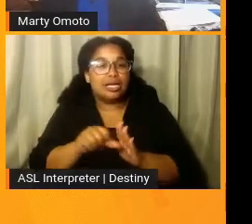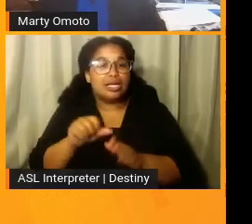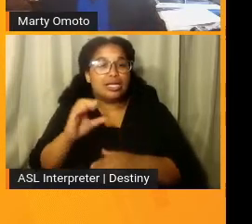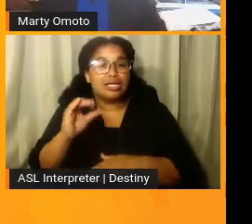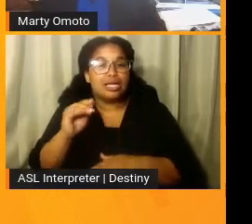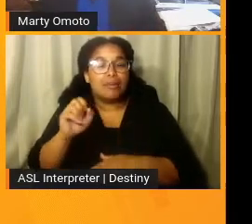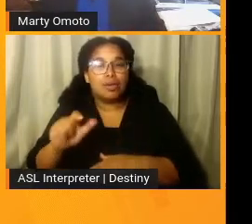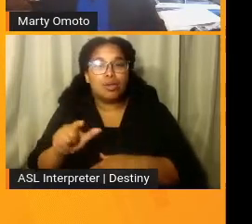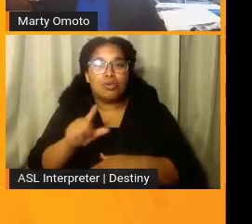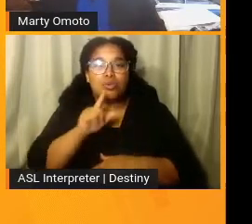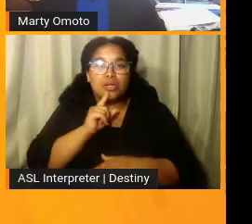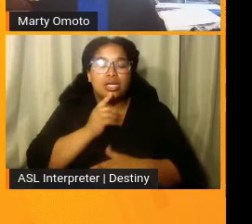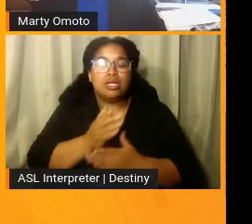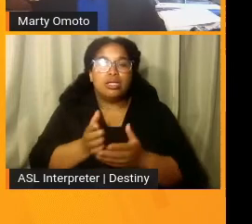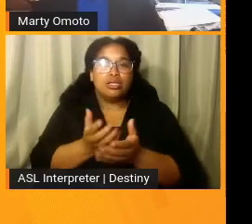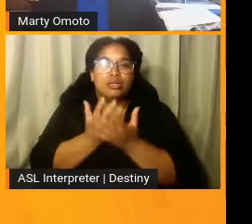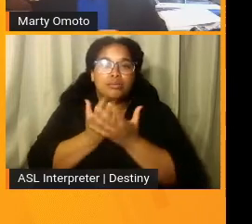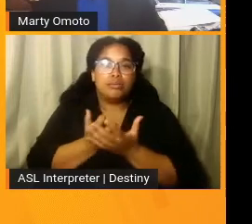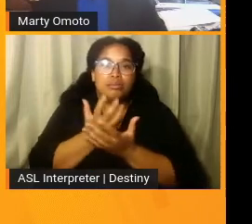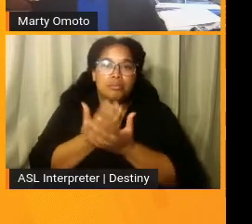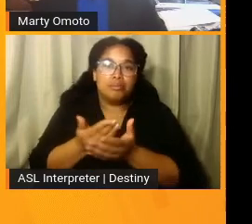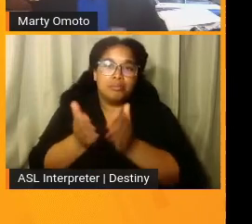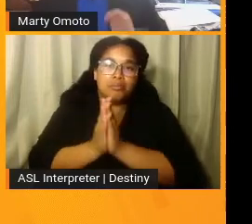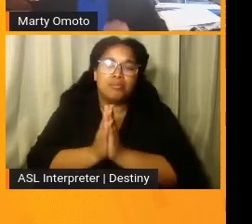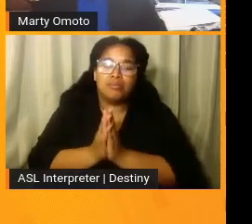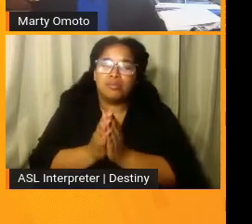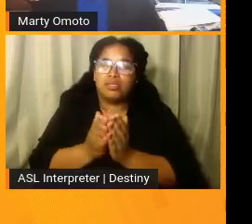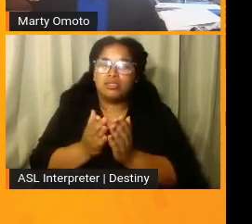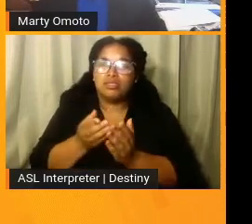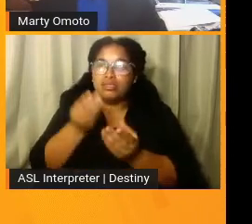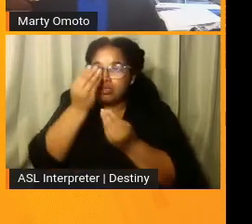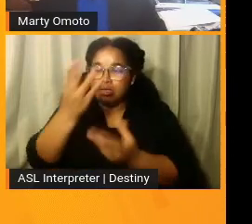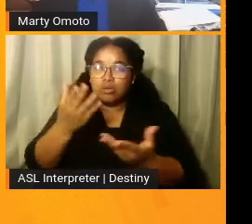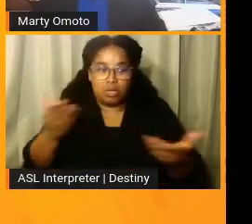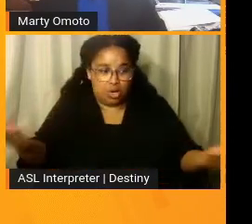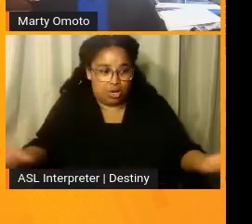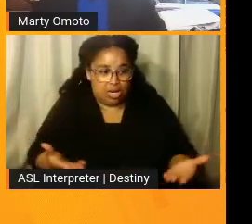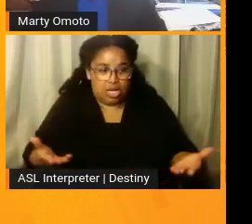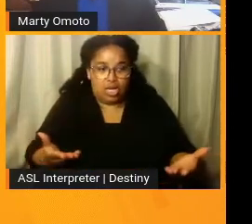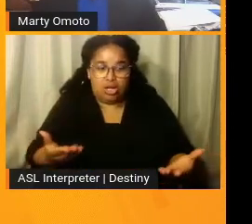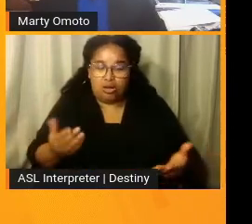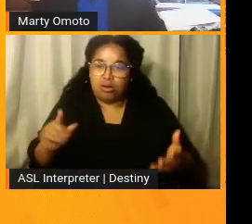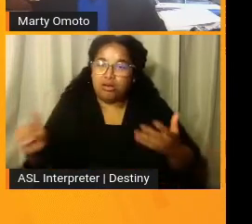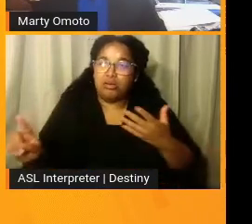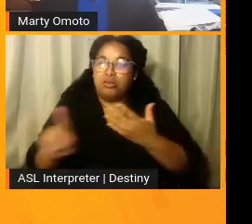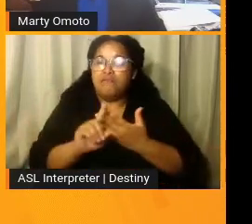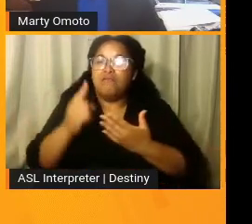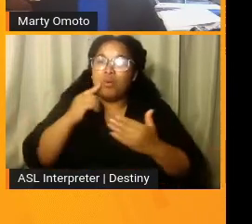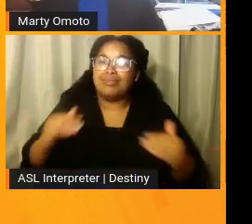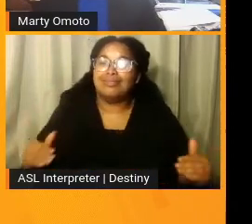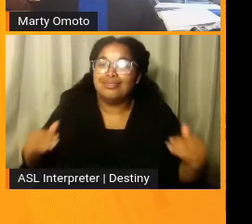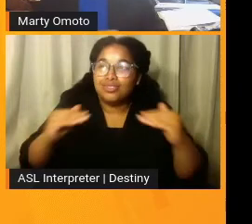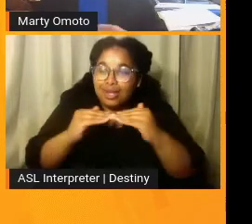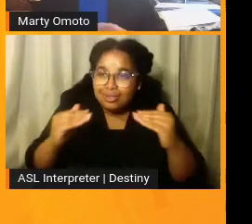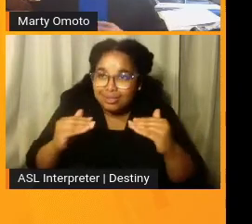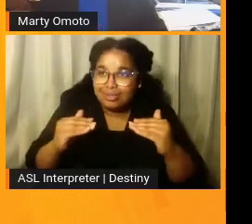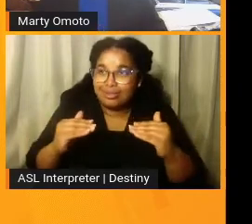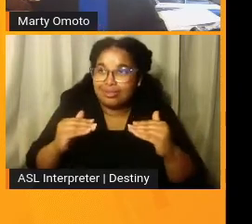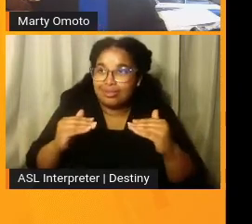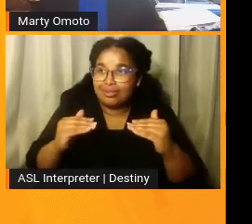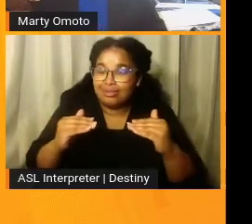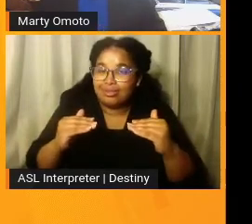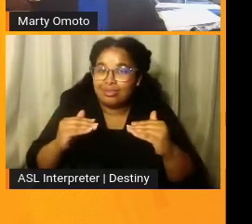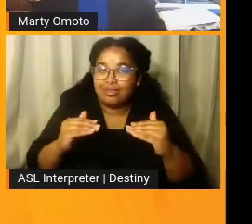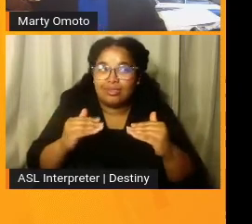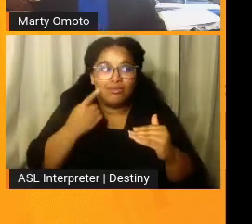pleaded with legislators and told them that we are here to speak for justice about their